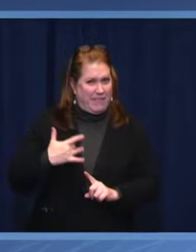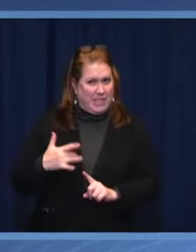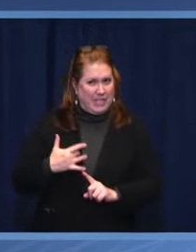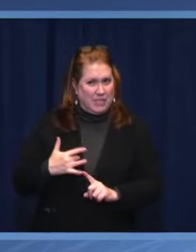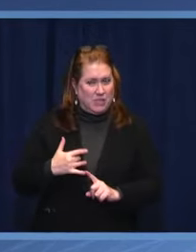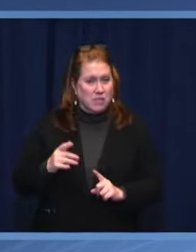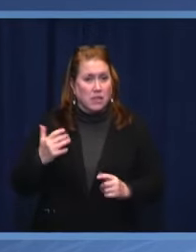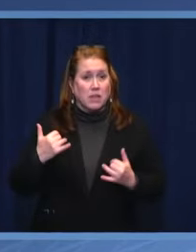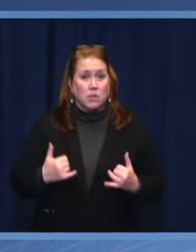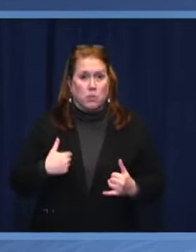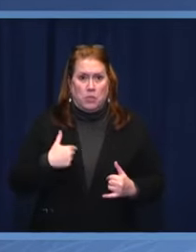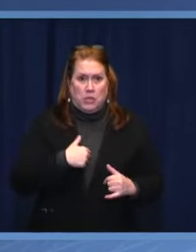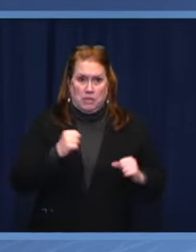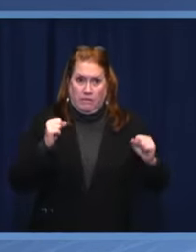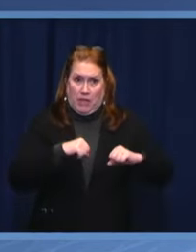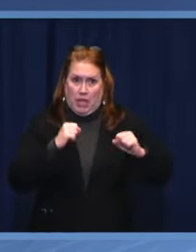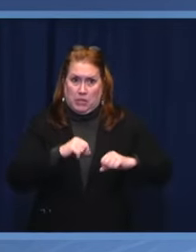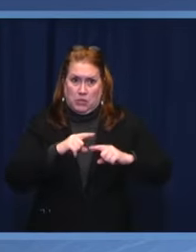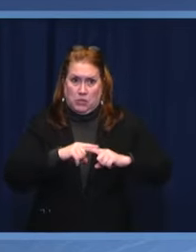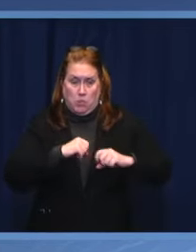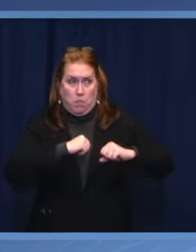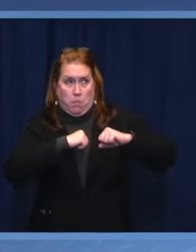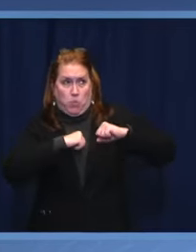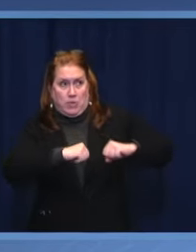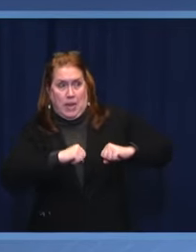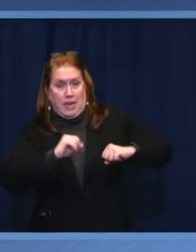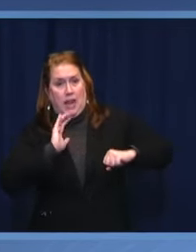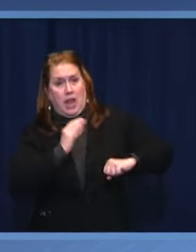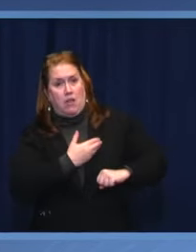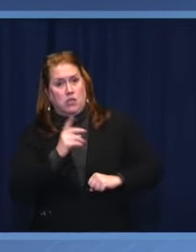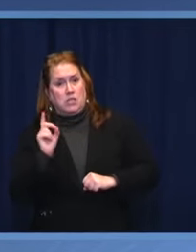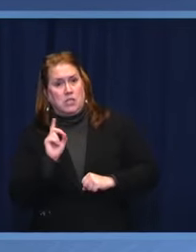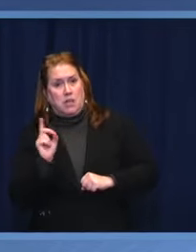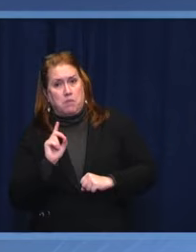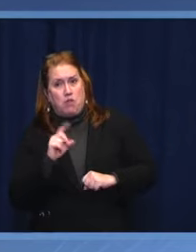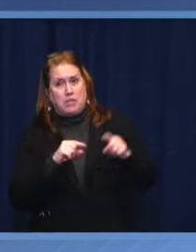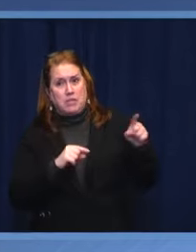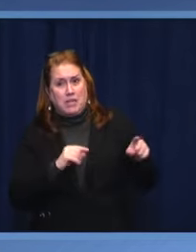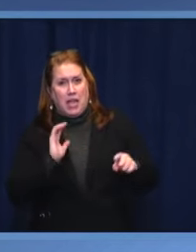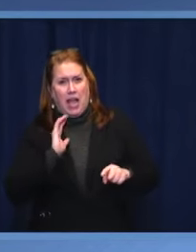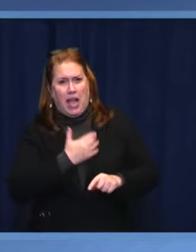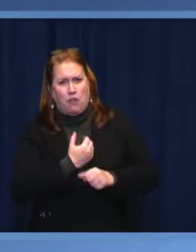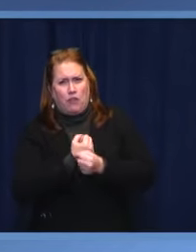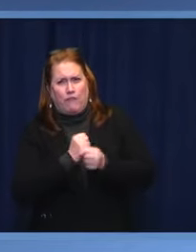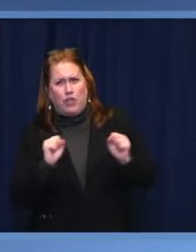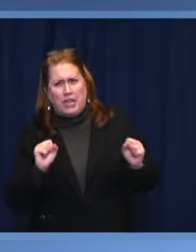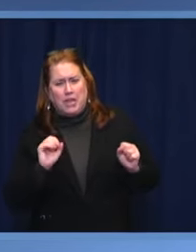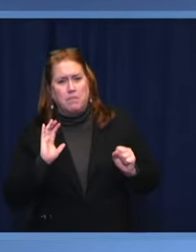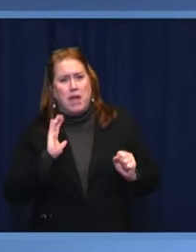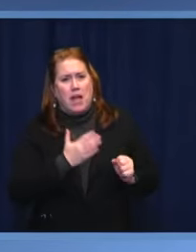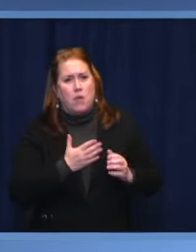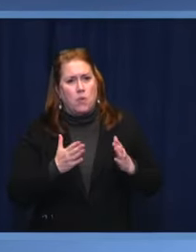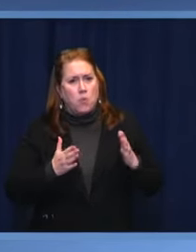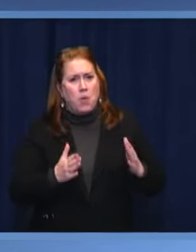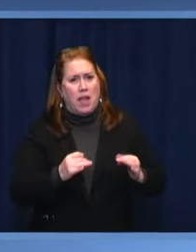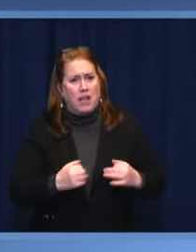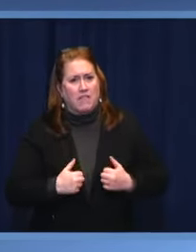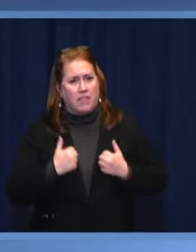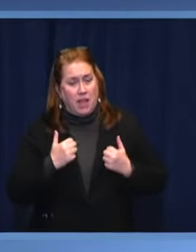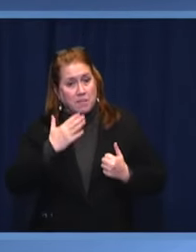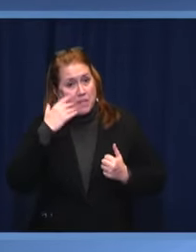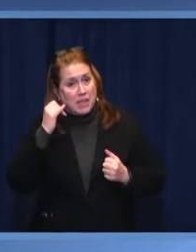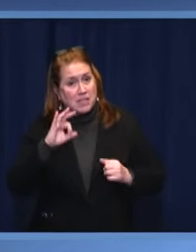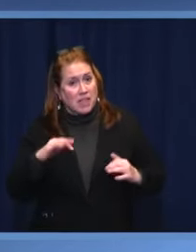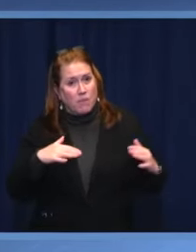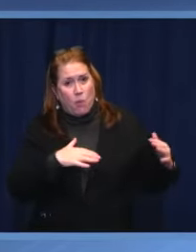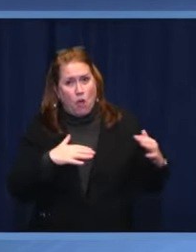and let our experience of preserving freedom during total war help protect the free